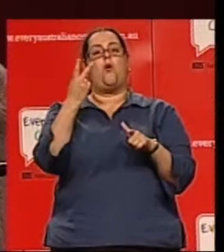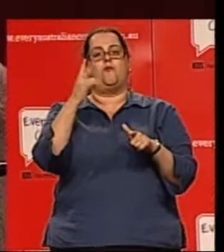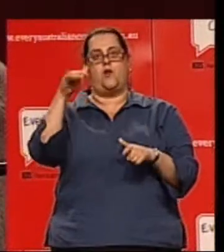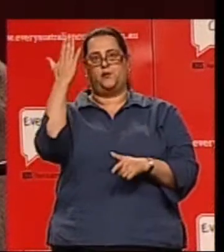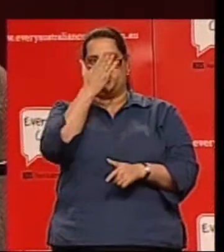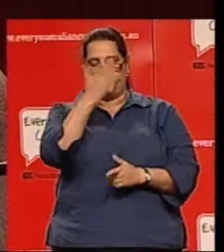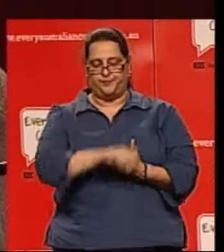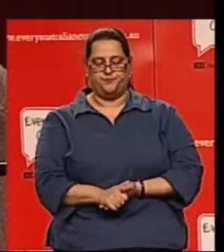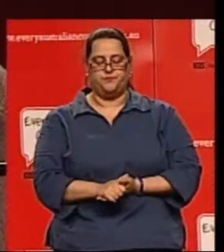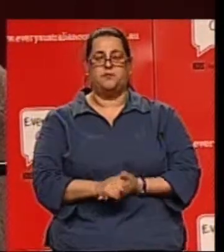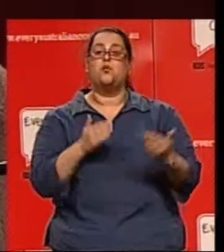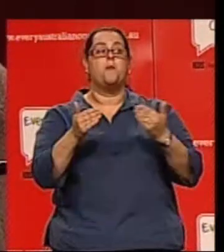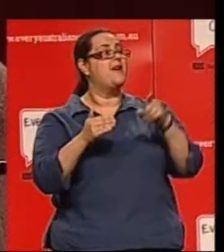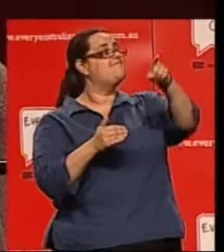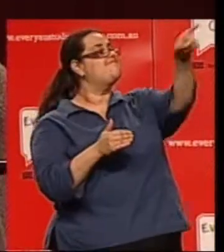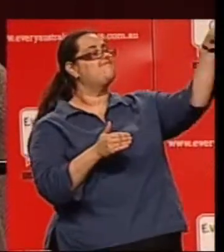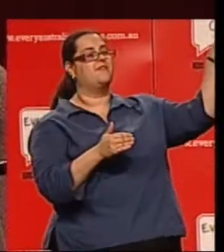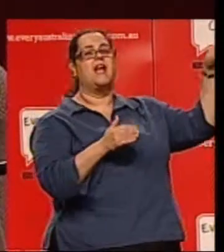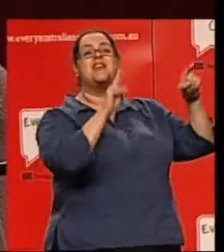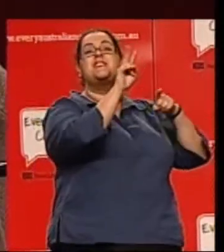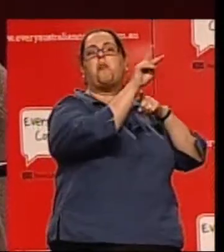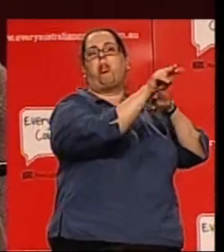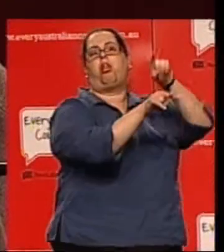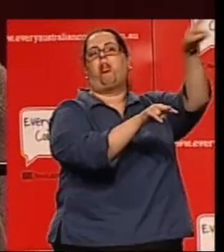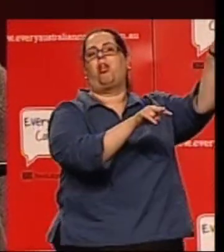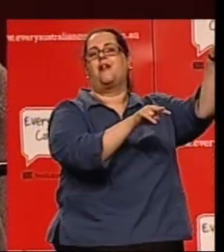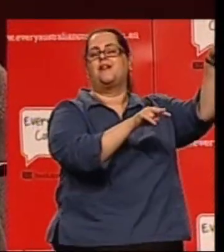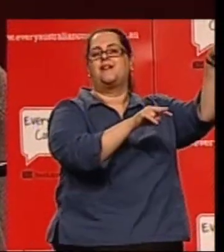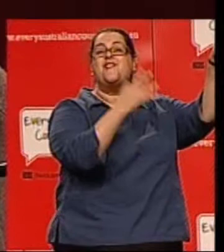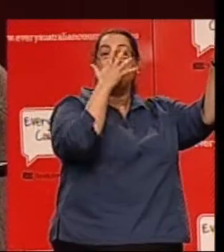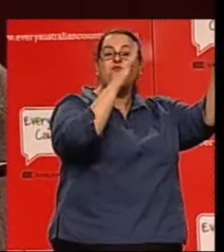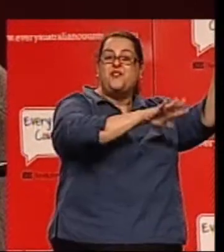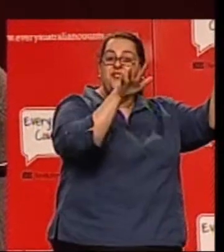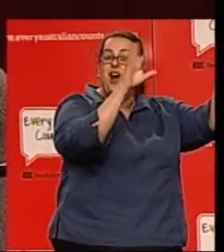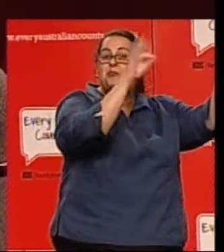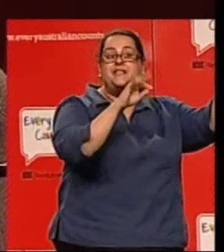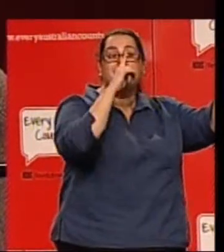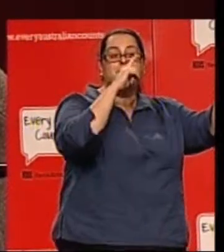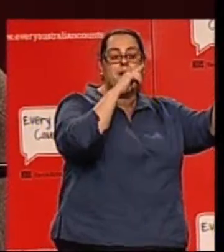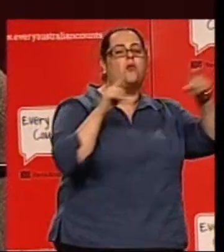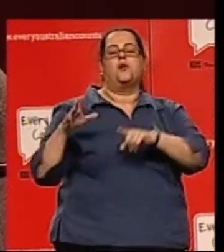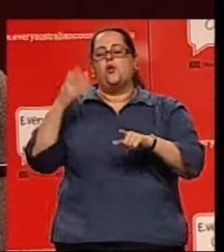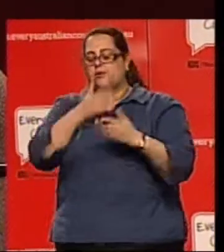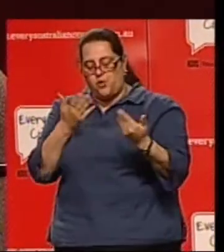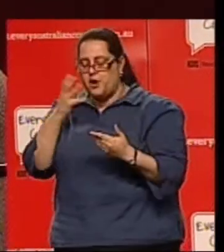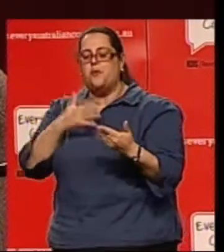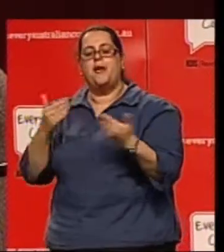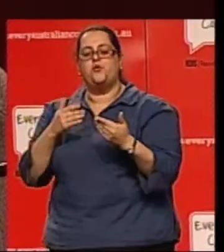This compares with more than double that, 55% of people without disabilities.